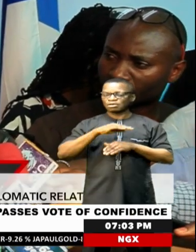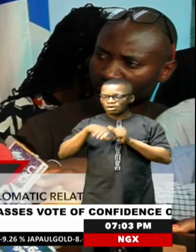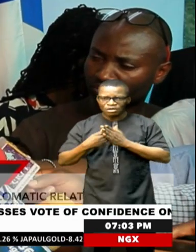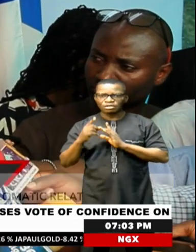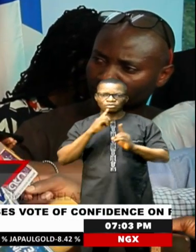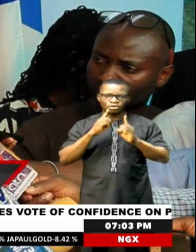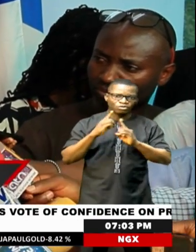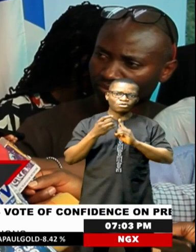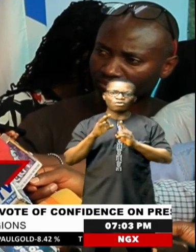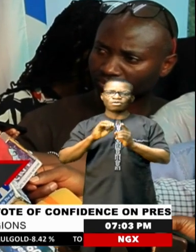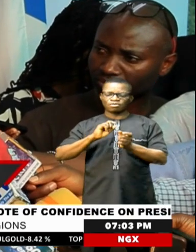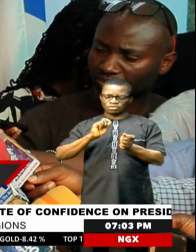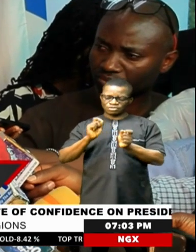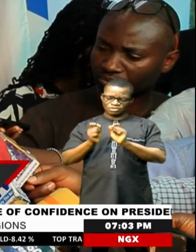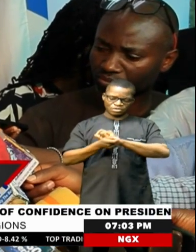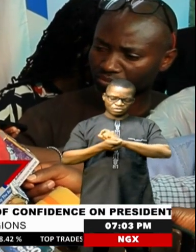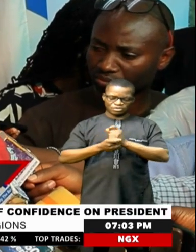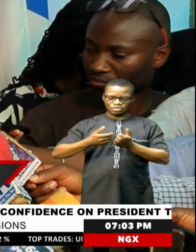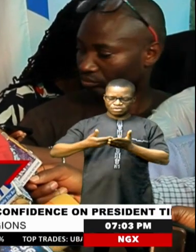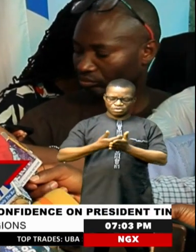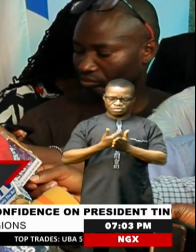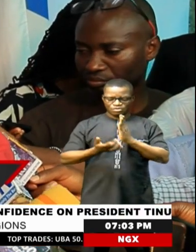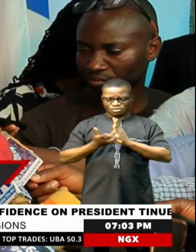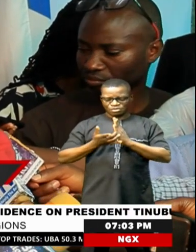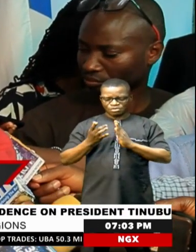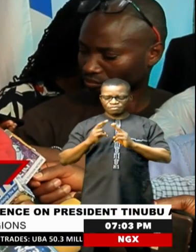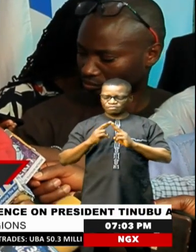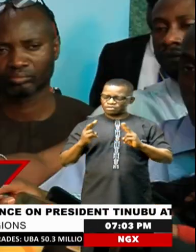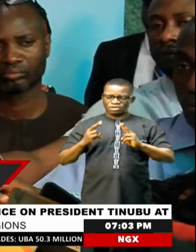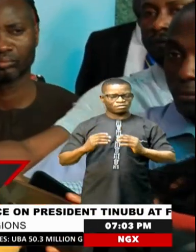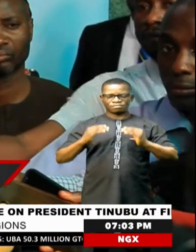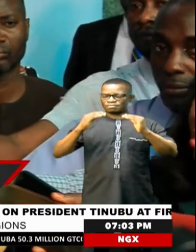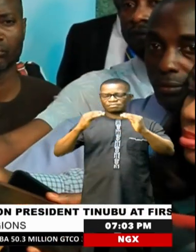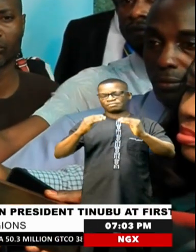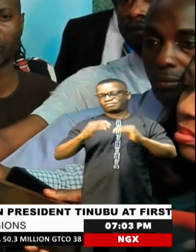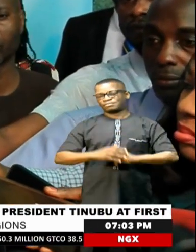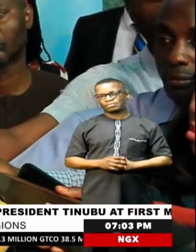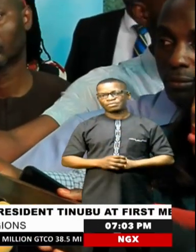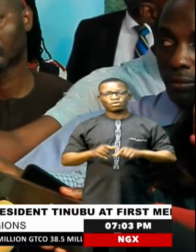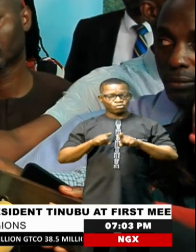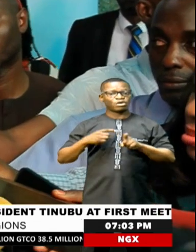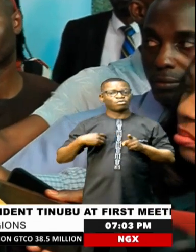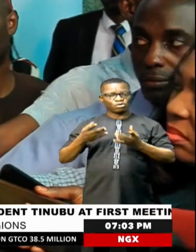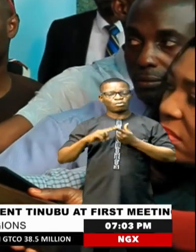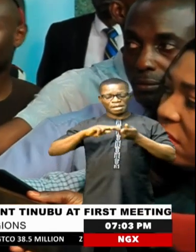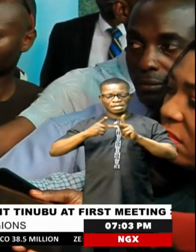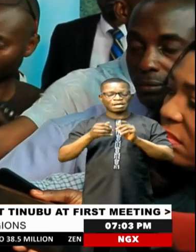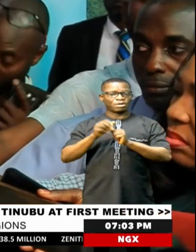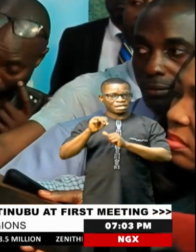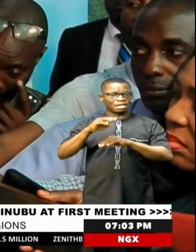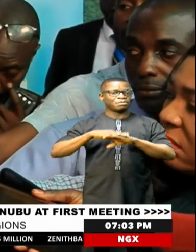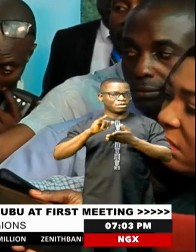about renewable technology, they're very advanced when it comes to that. We're also looking to partner with them on that. We have